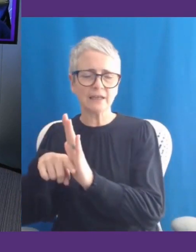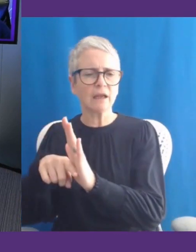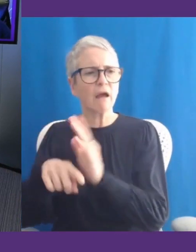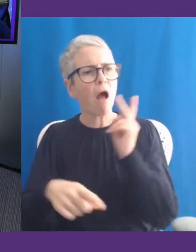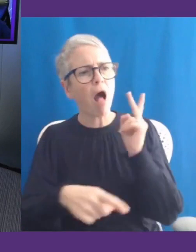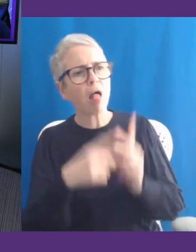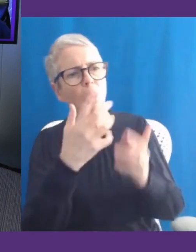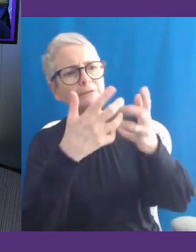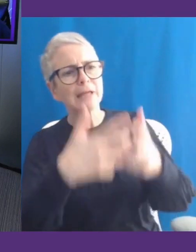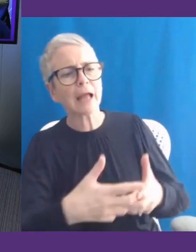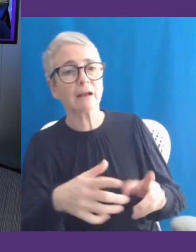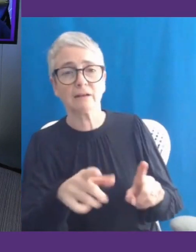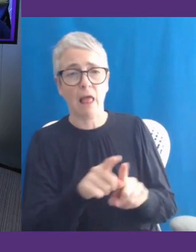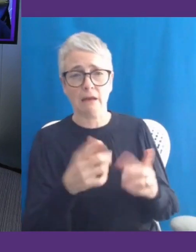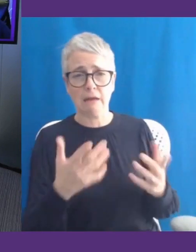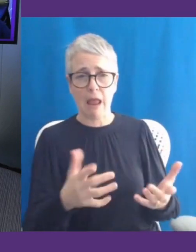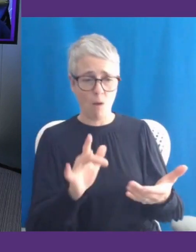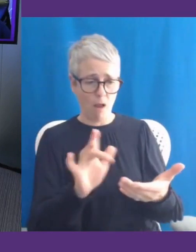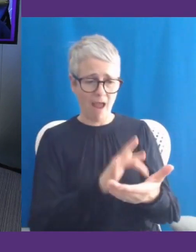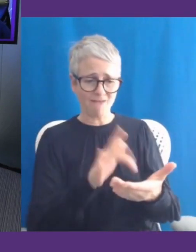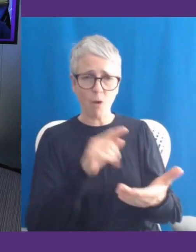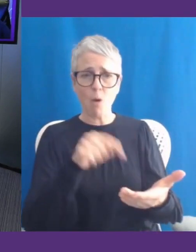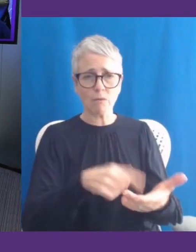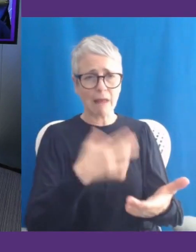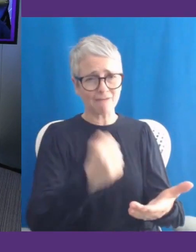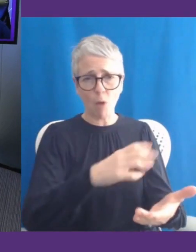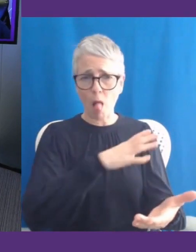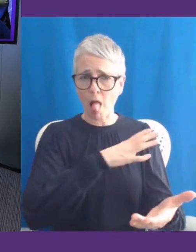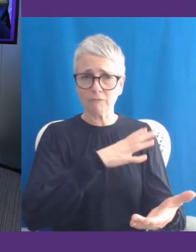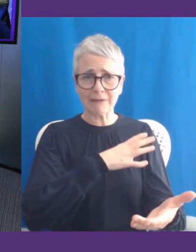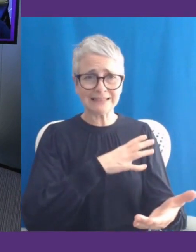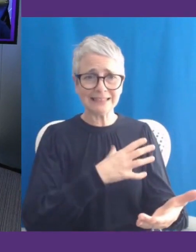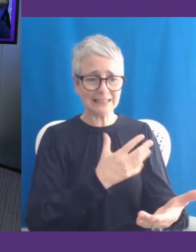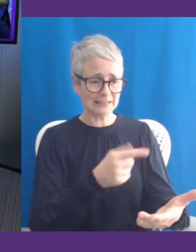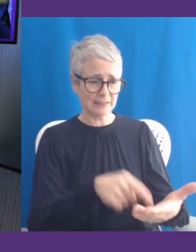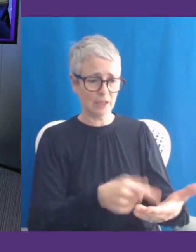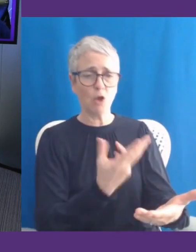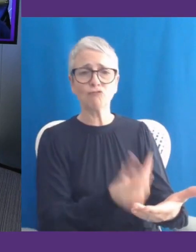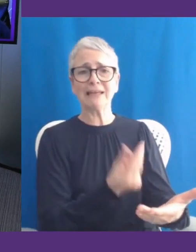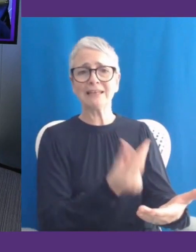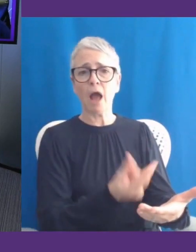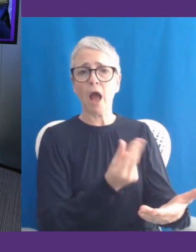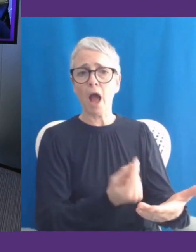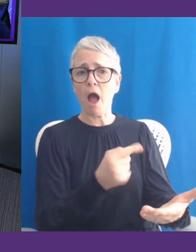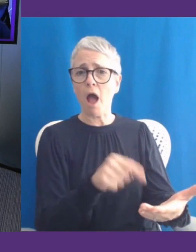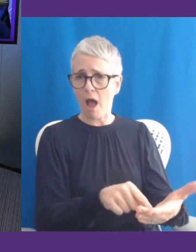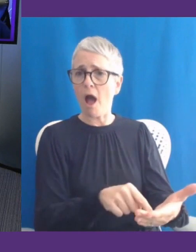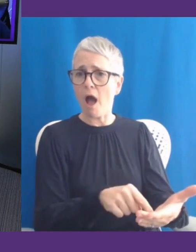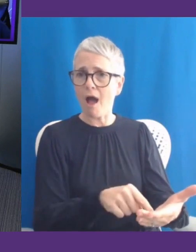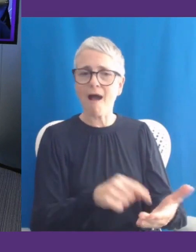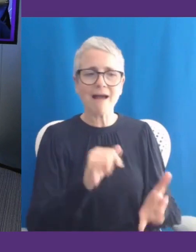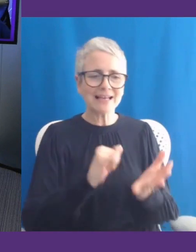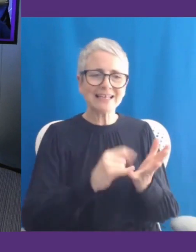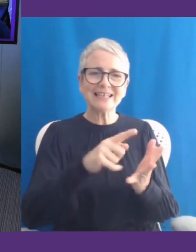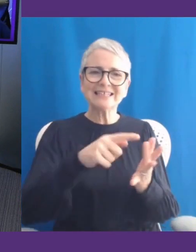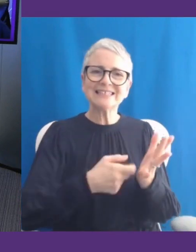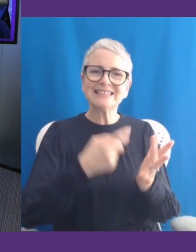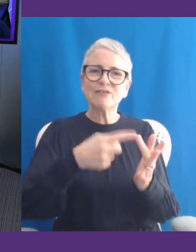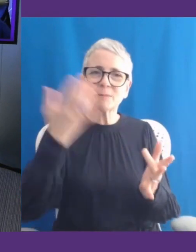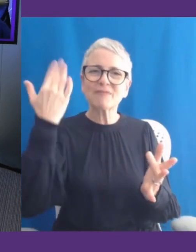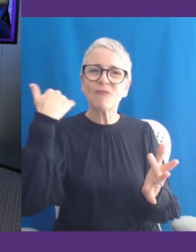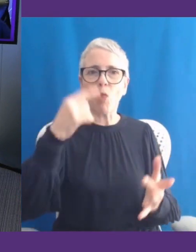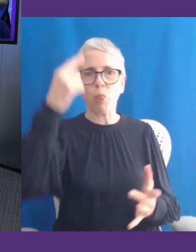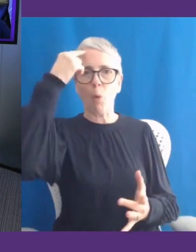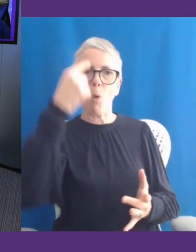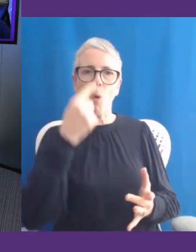iPhones now have screen readers built in. Siri was originally designed as an accessibility feature. And all of these A-tech features are becoming